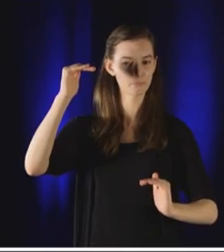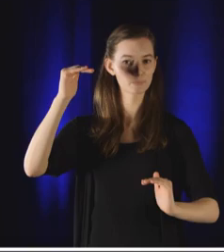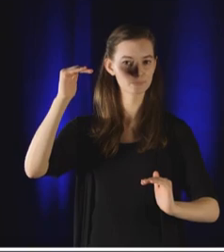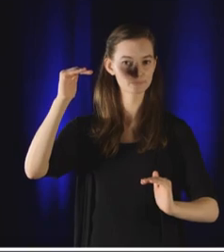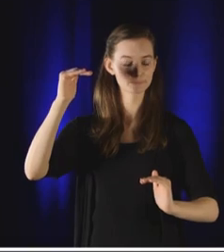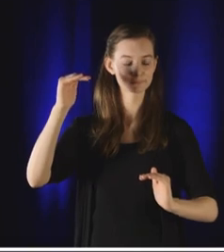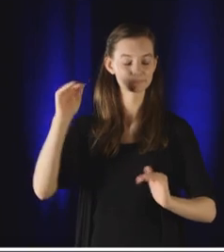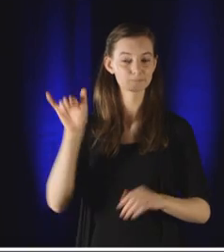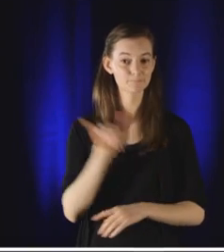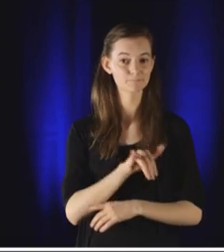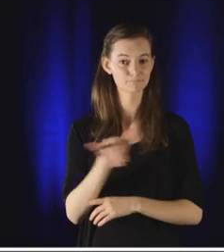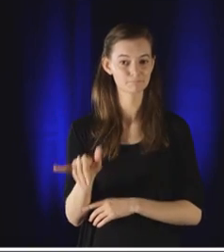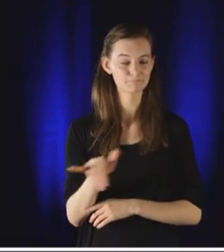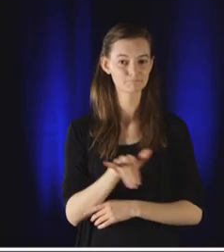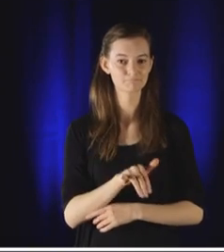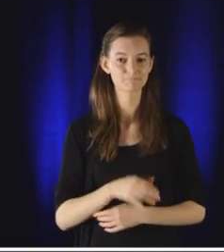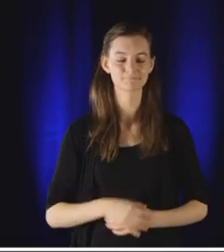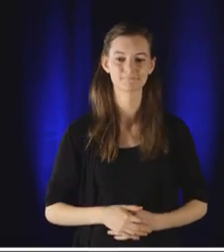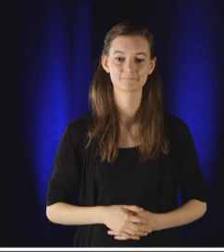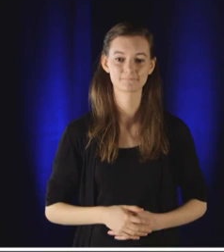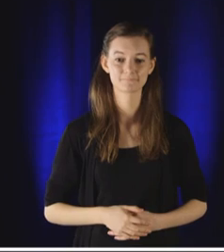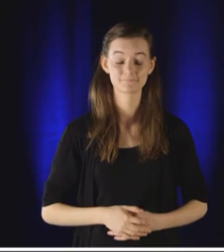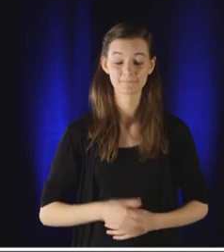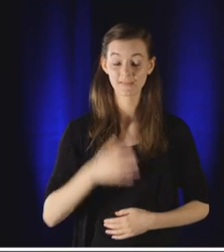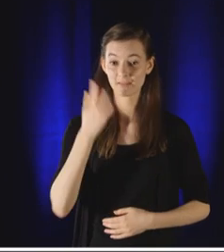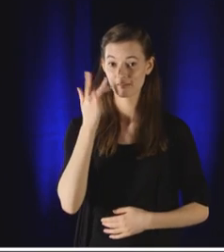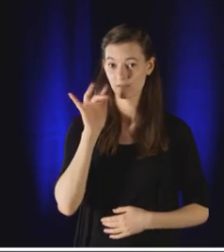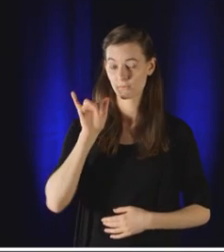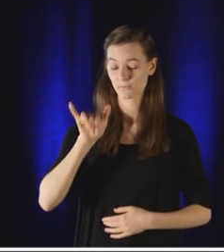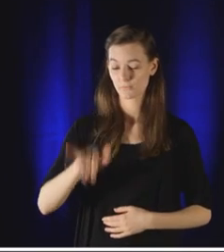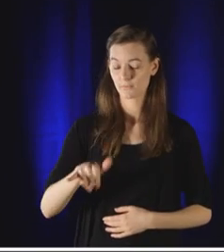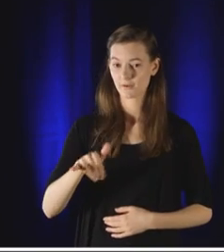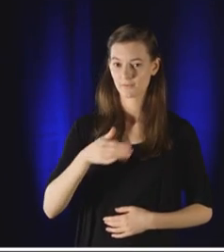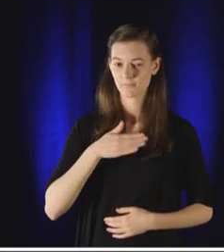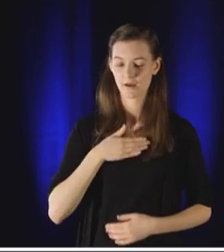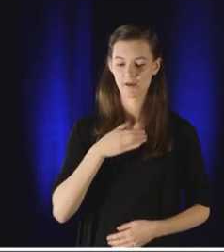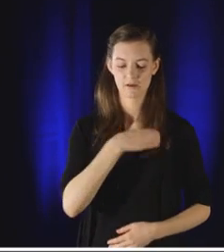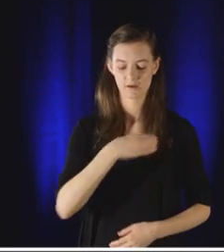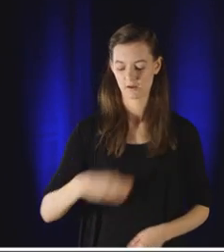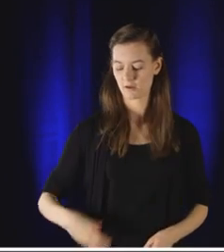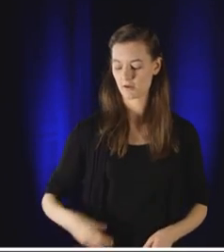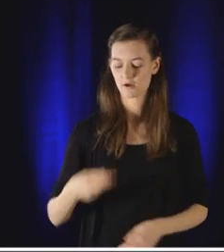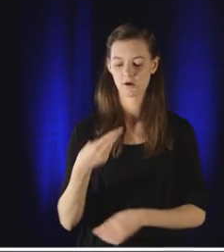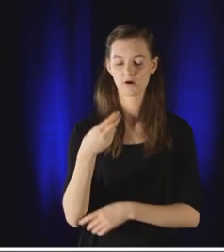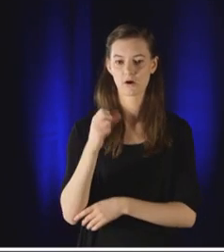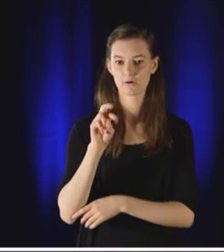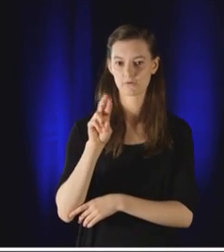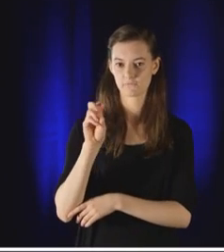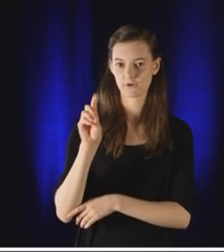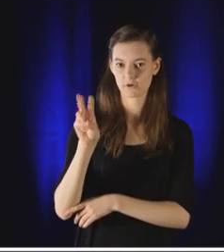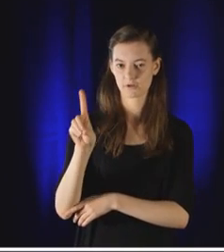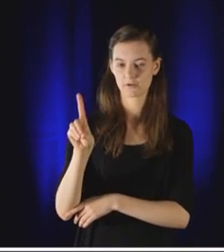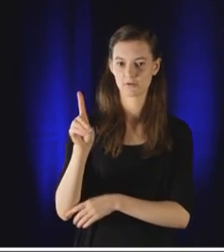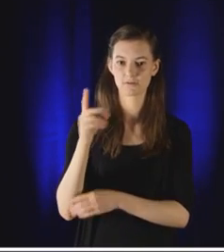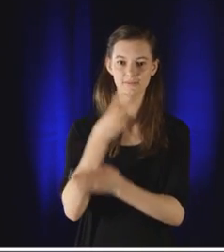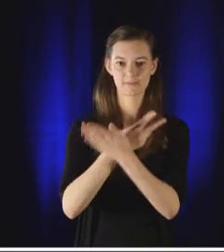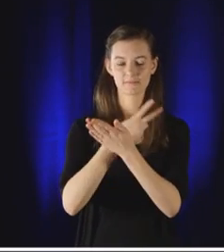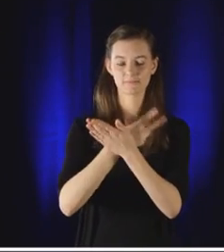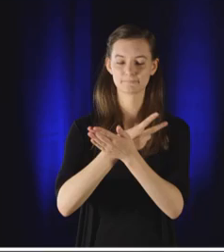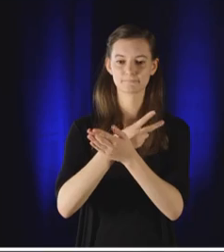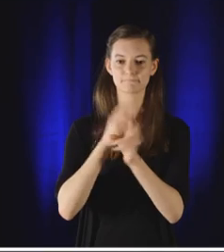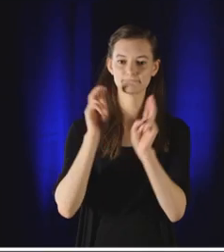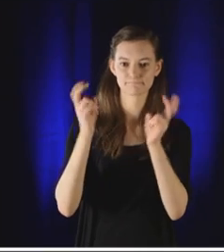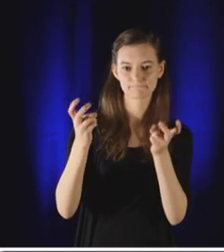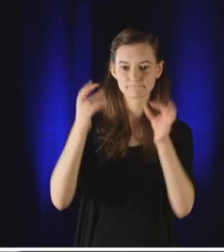far, far, far less civilian casualties. So that's how I chose the topic of my master's